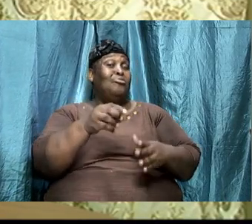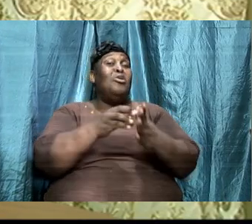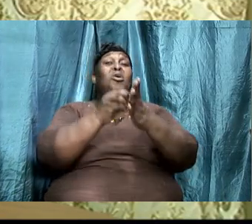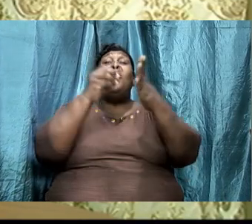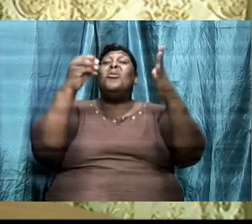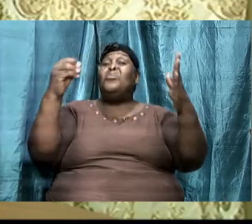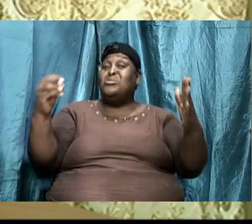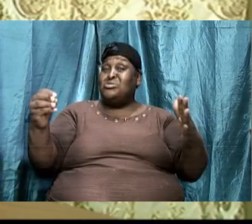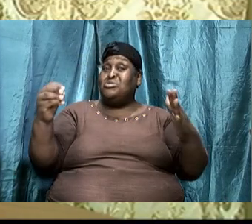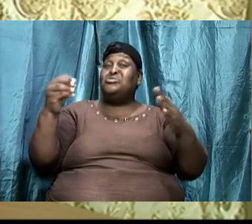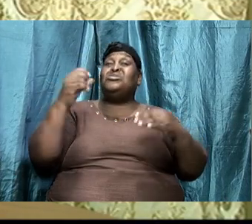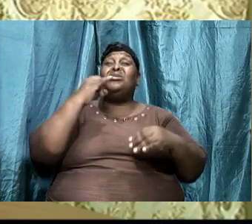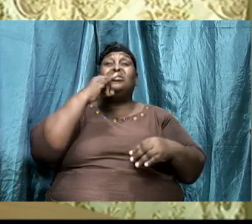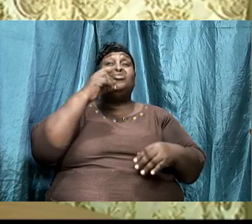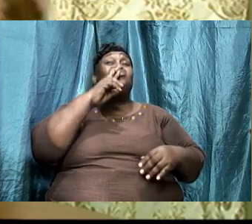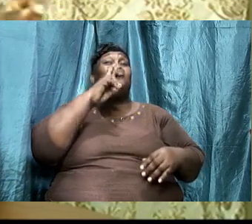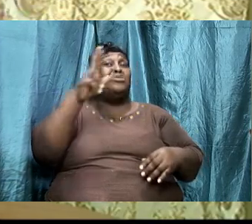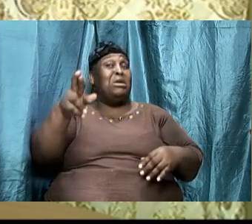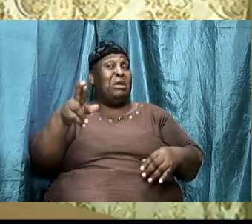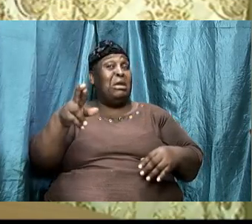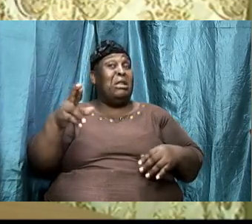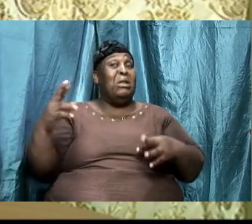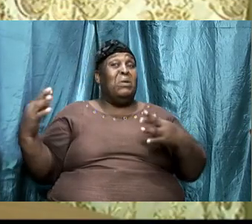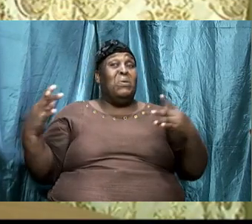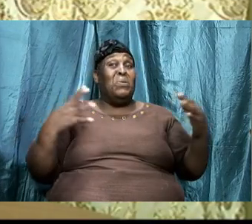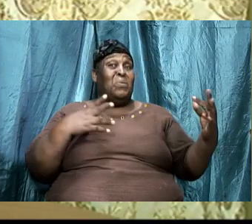and the warfare is intense